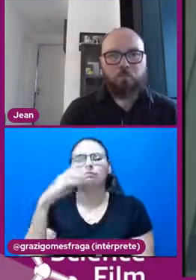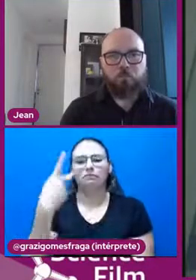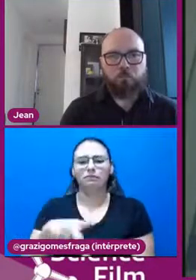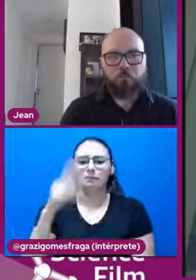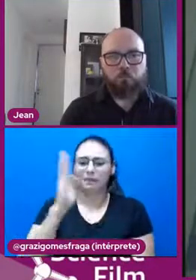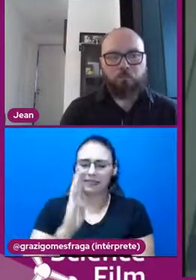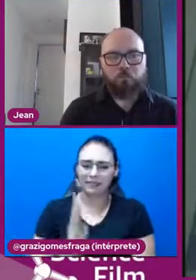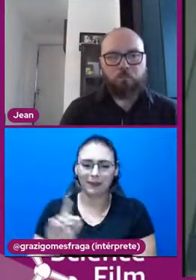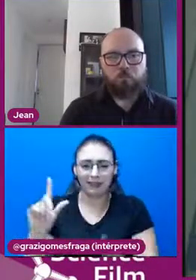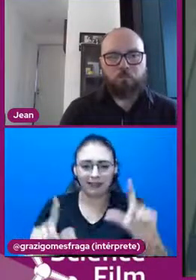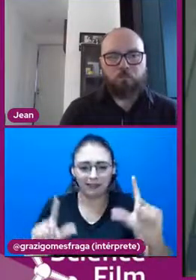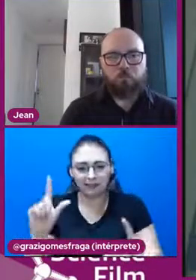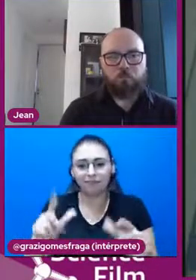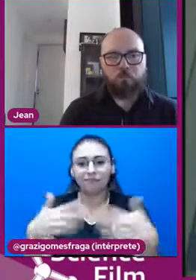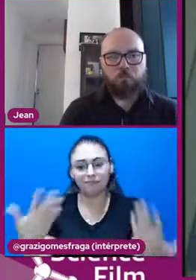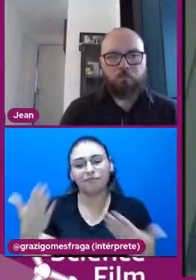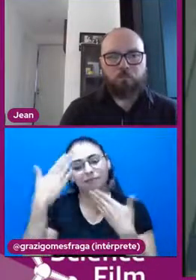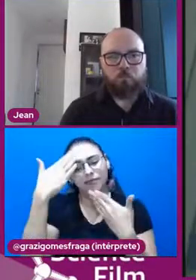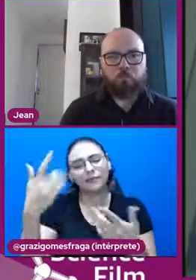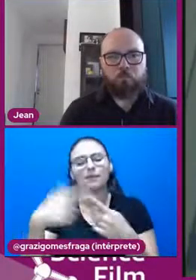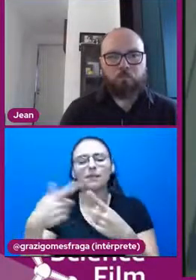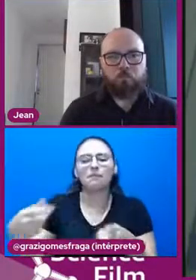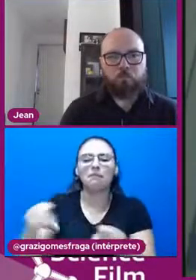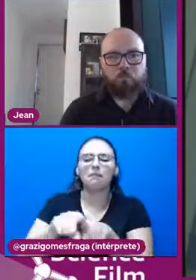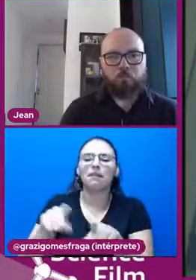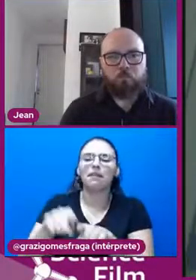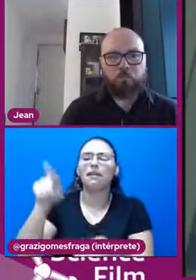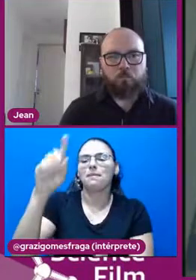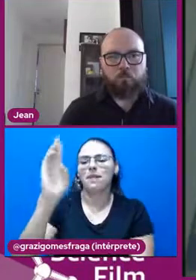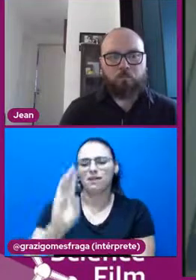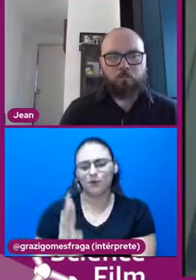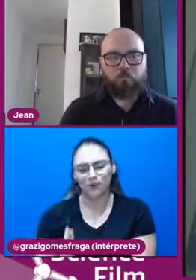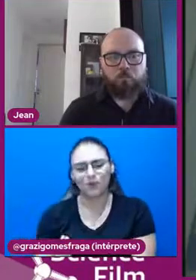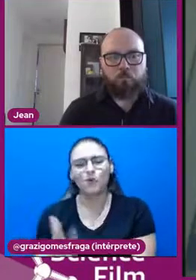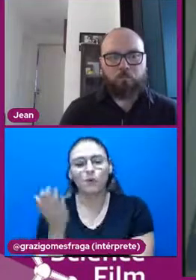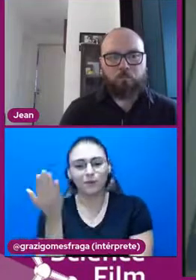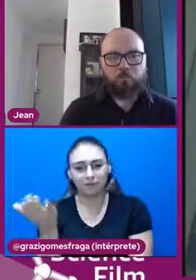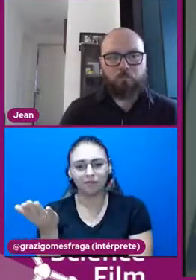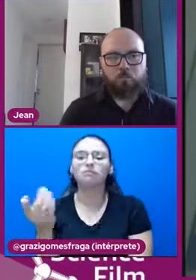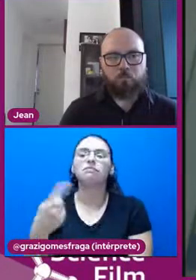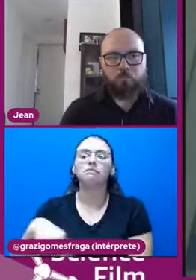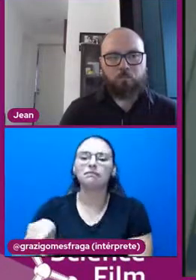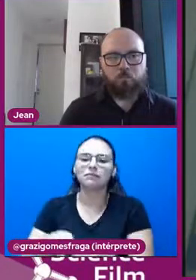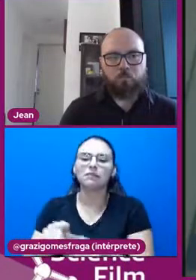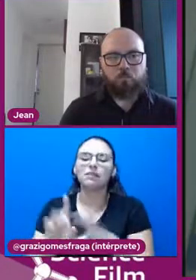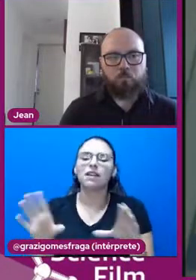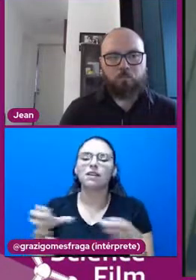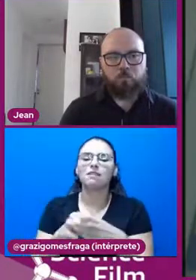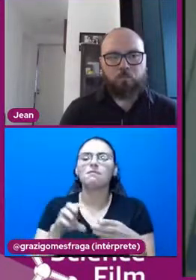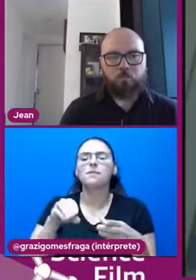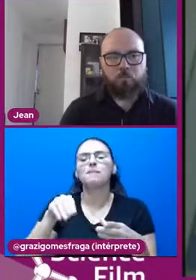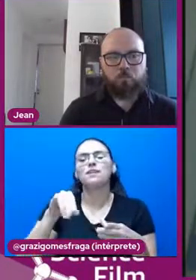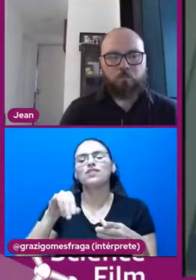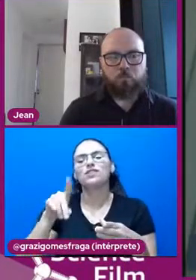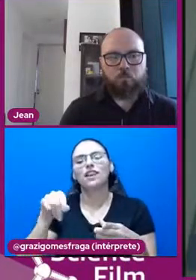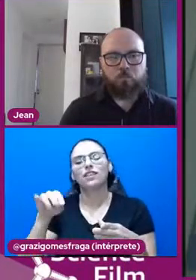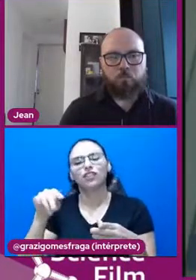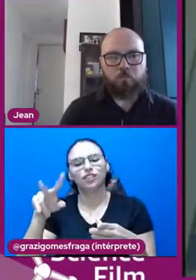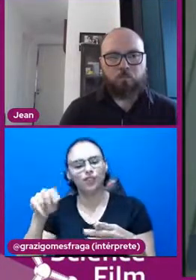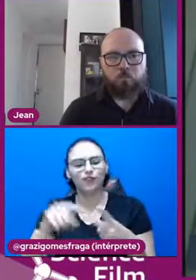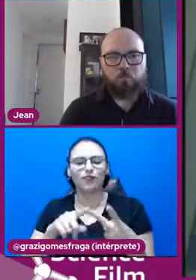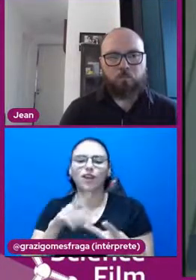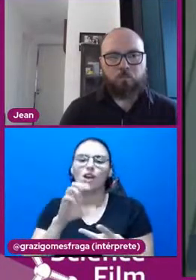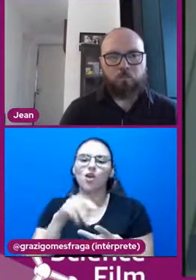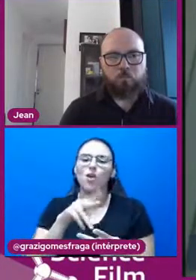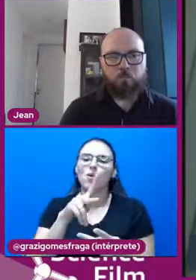That is in large part thanks to the fantastic partners we have in Brazil, led by the team from Mediativa and ComKids who are